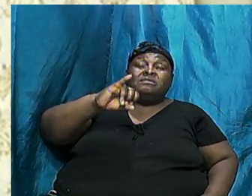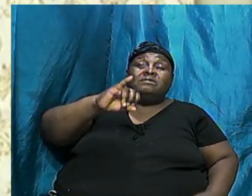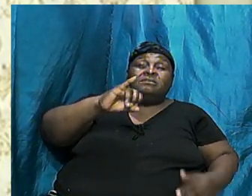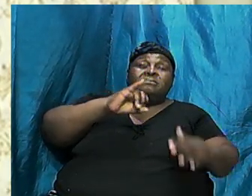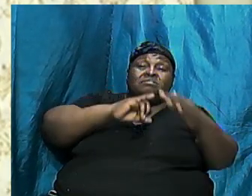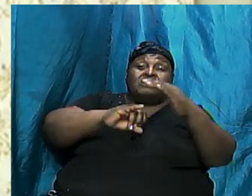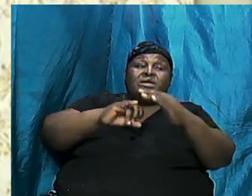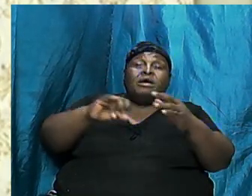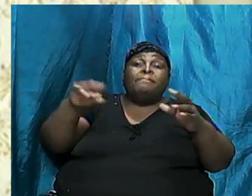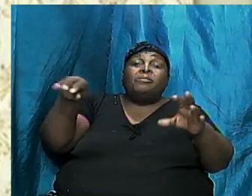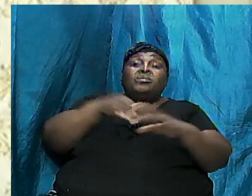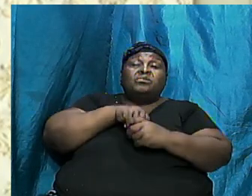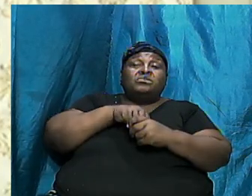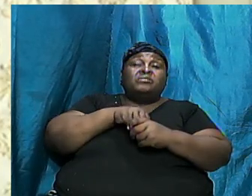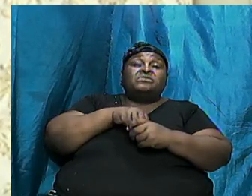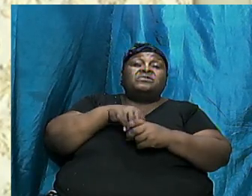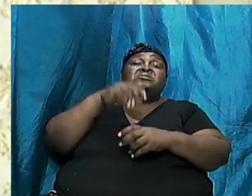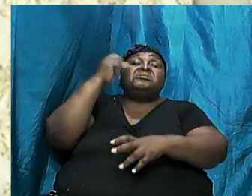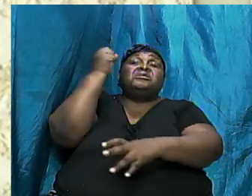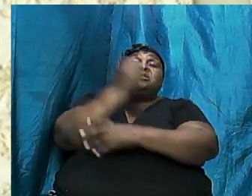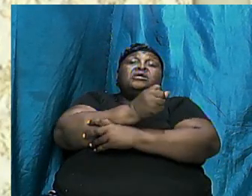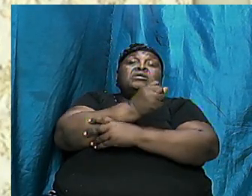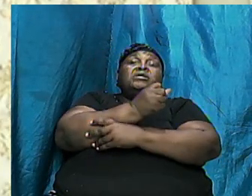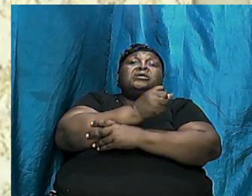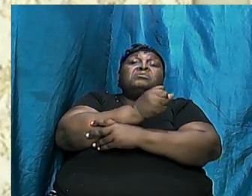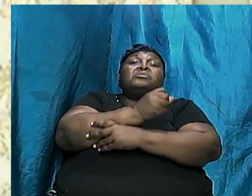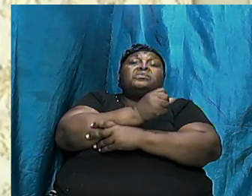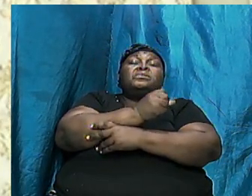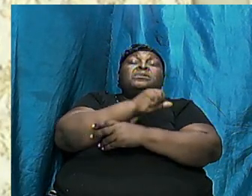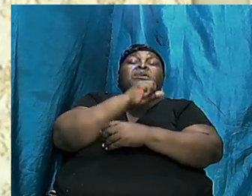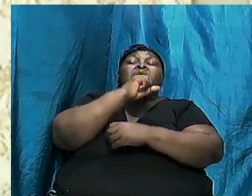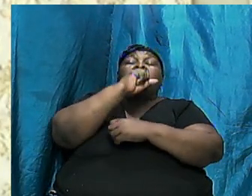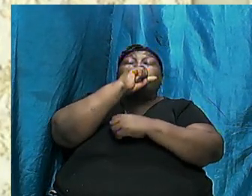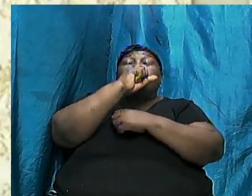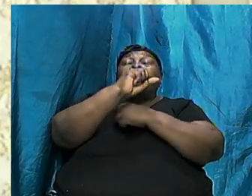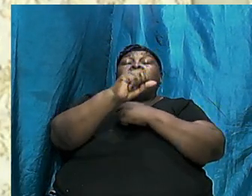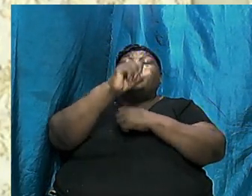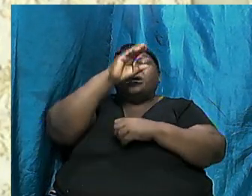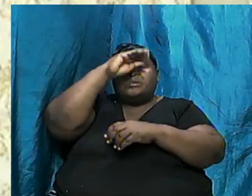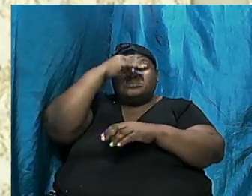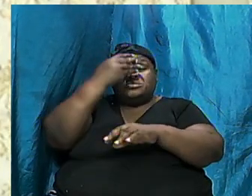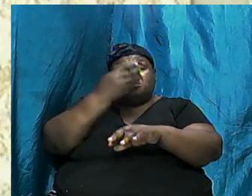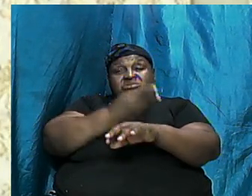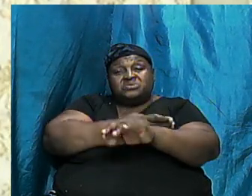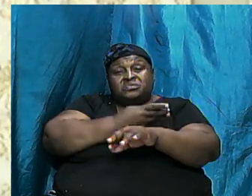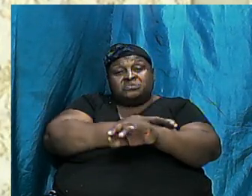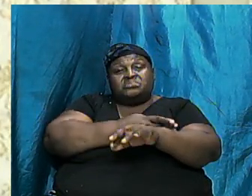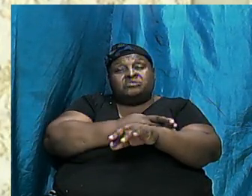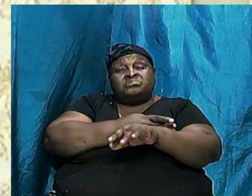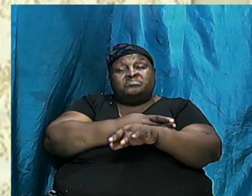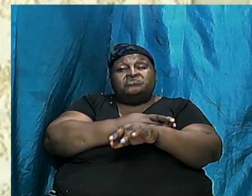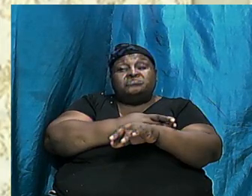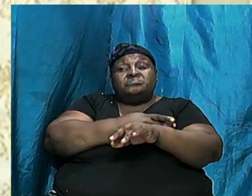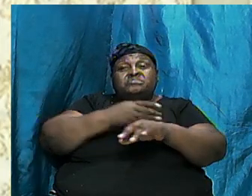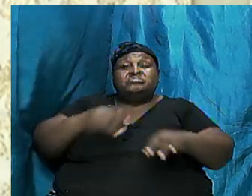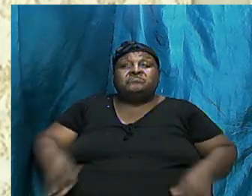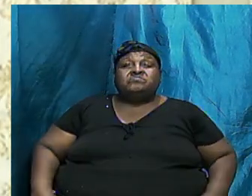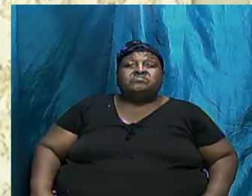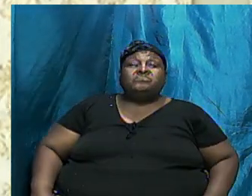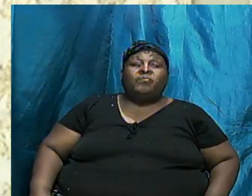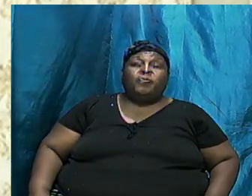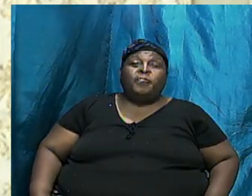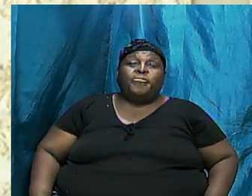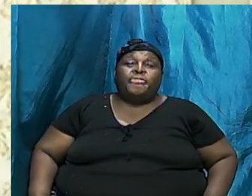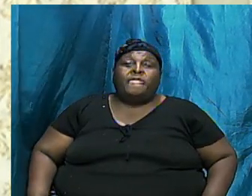Sons So Forget All That We See Happening Now And Understand So Let's Go Back To The Chart